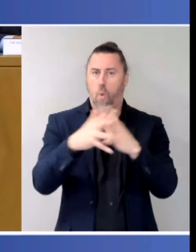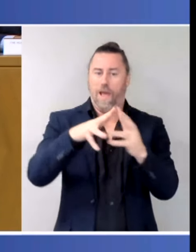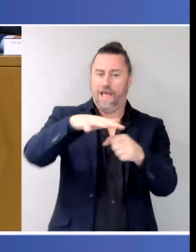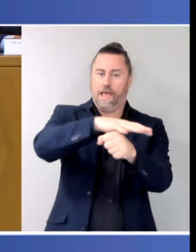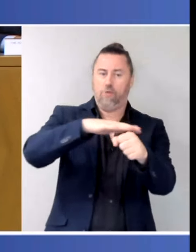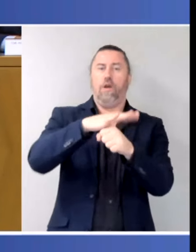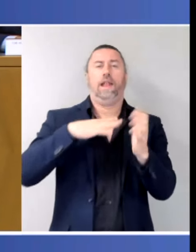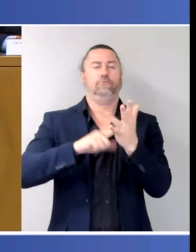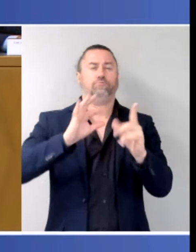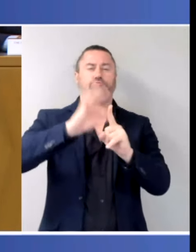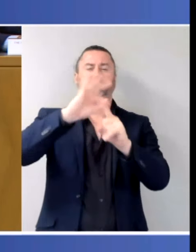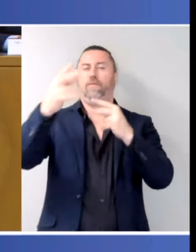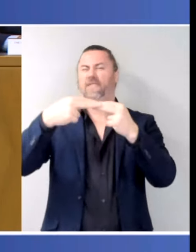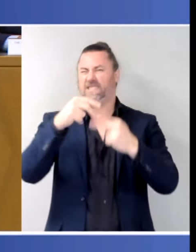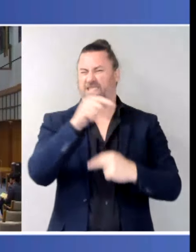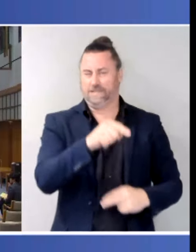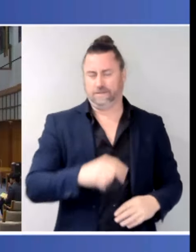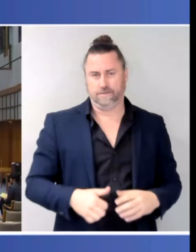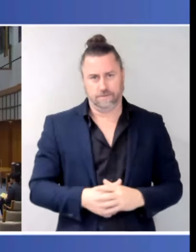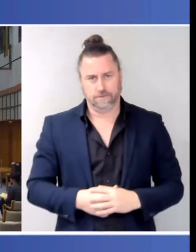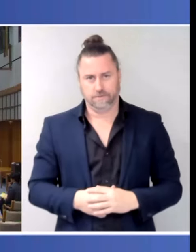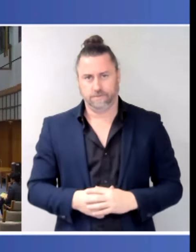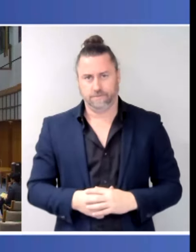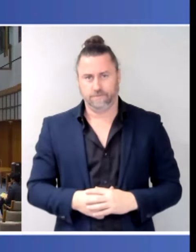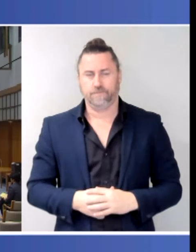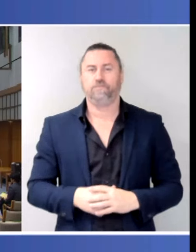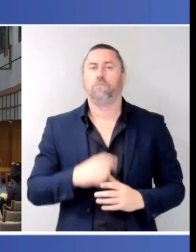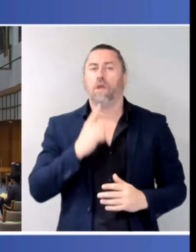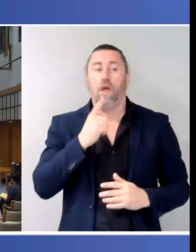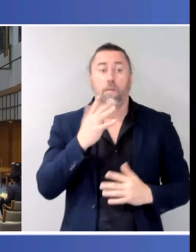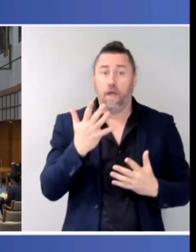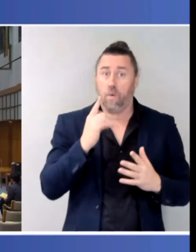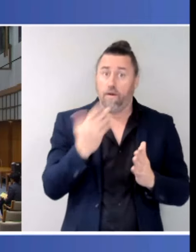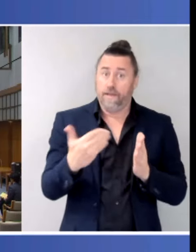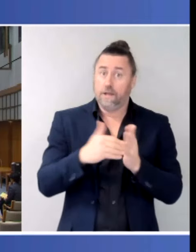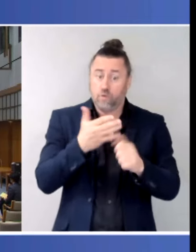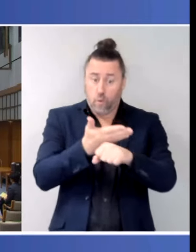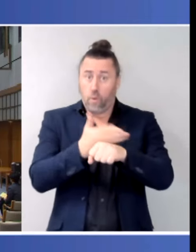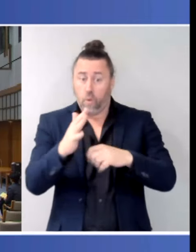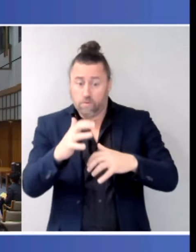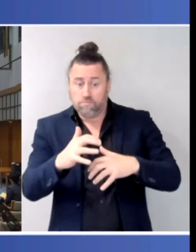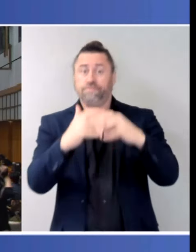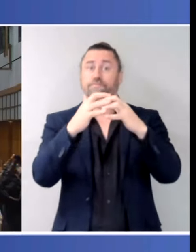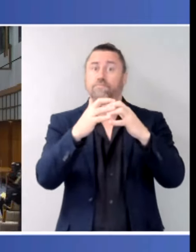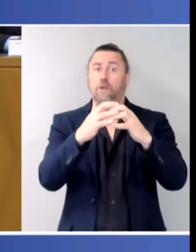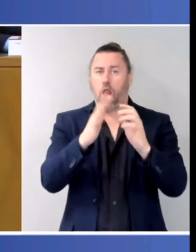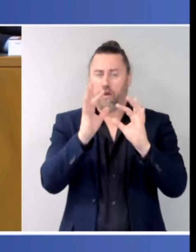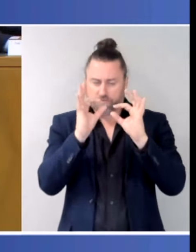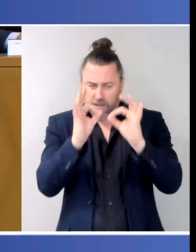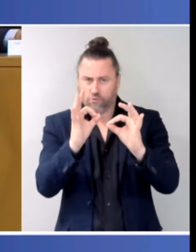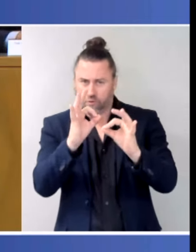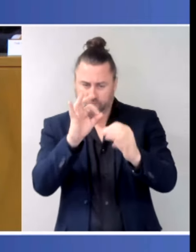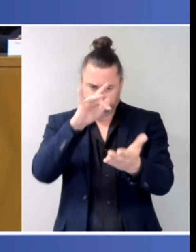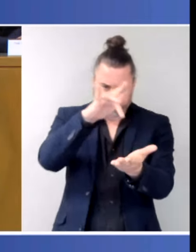Anna? It's not necessarily specialist women's legal services. The states will decide. Well, that will be amongst, yes. There will be increased